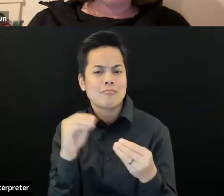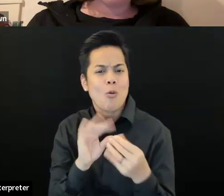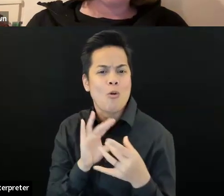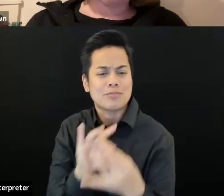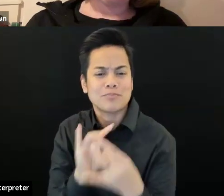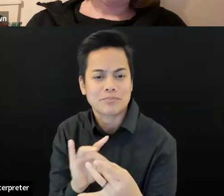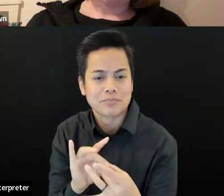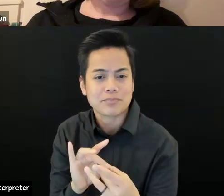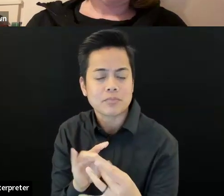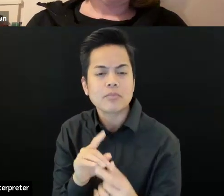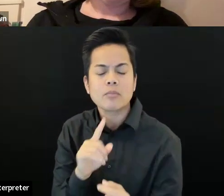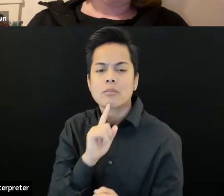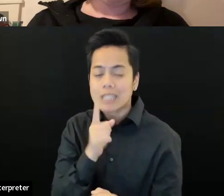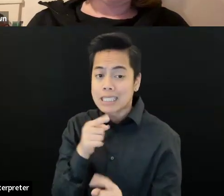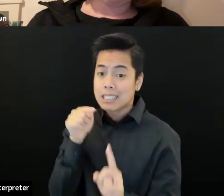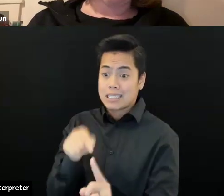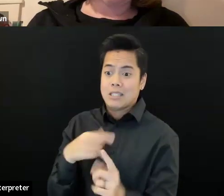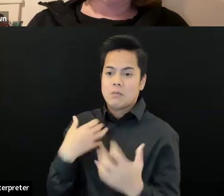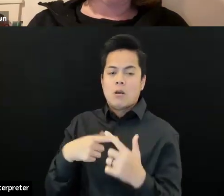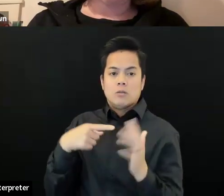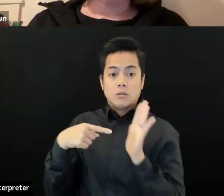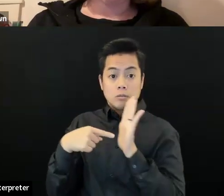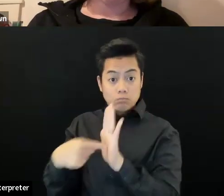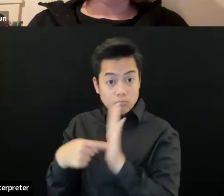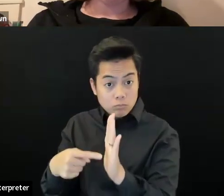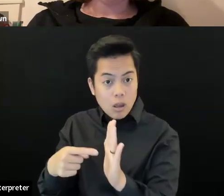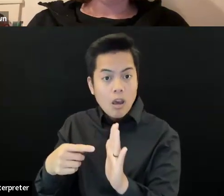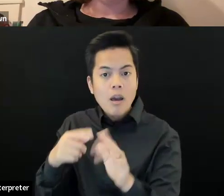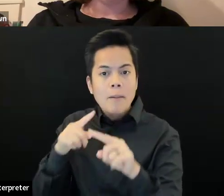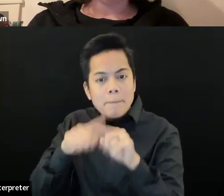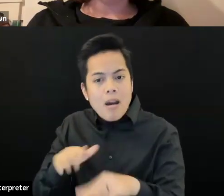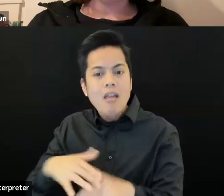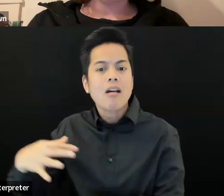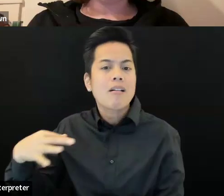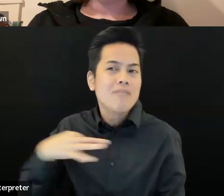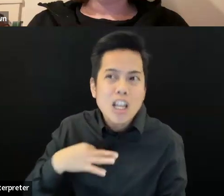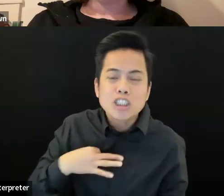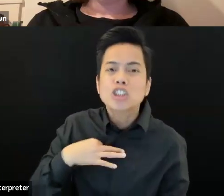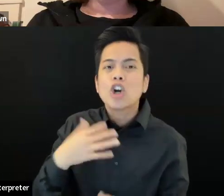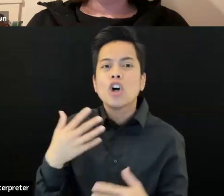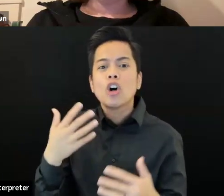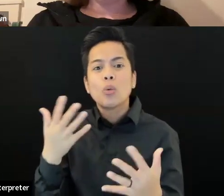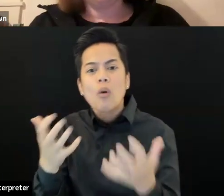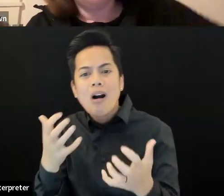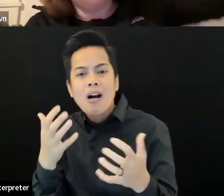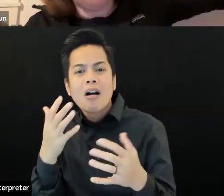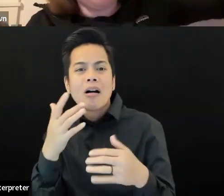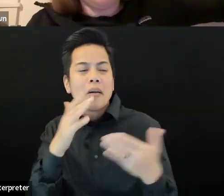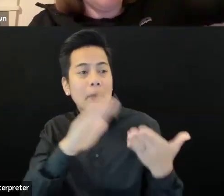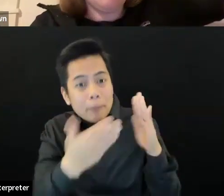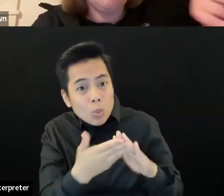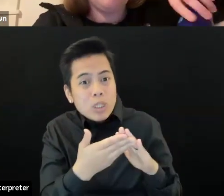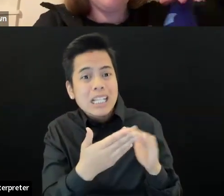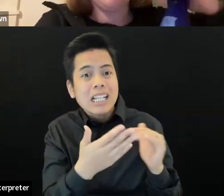that's not volunteer based so that where folks in our community are compensated for their, the work that,